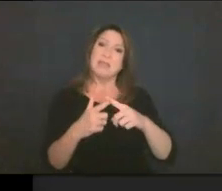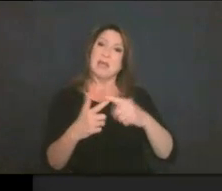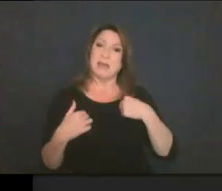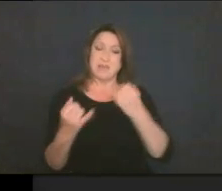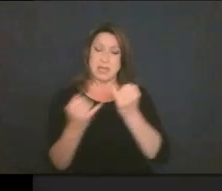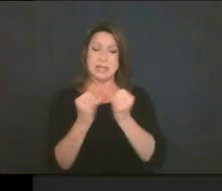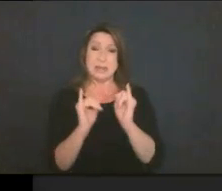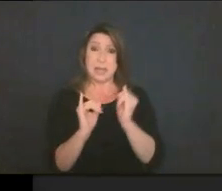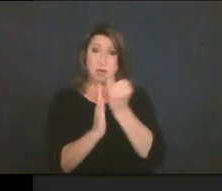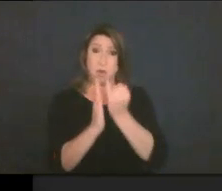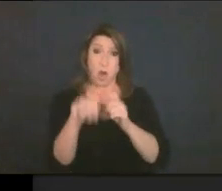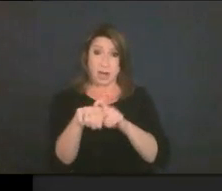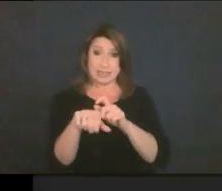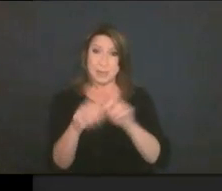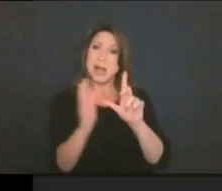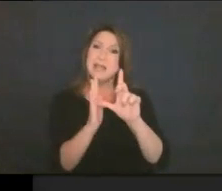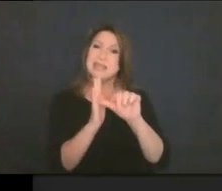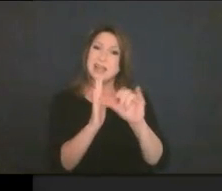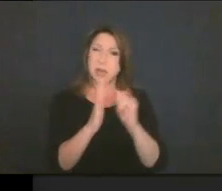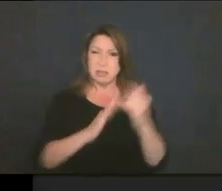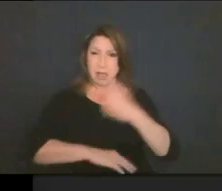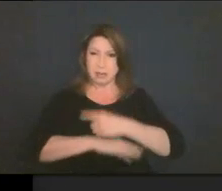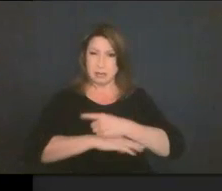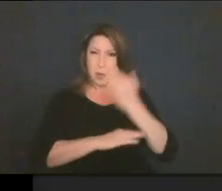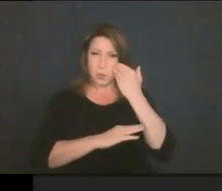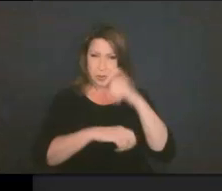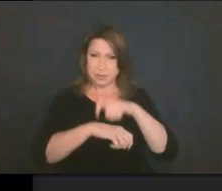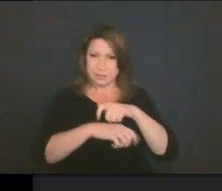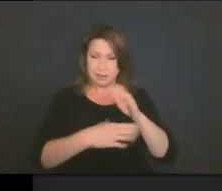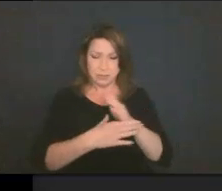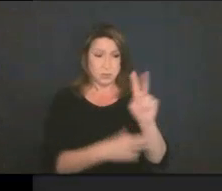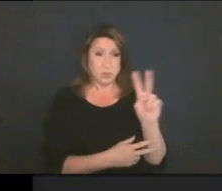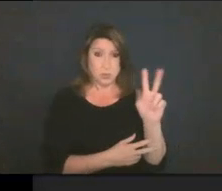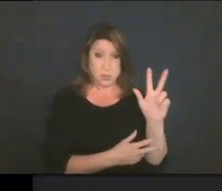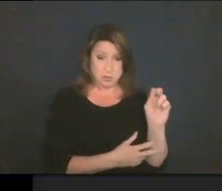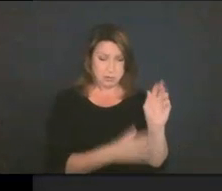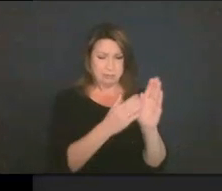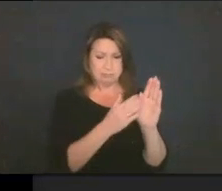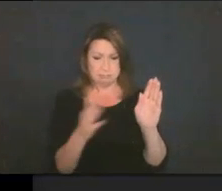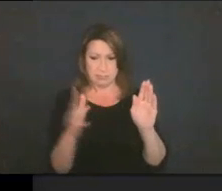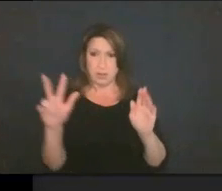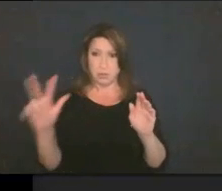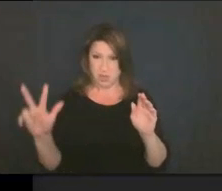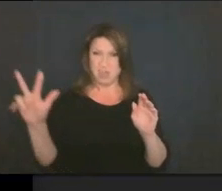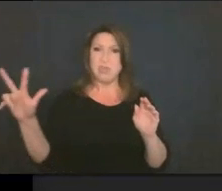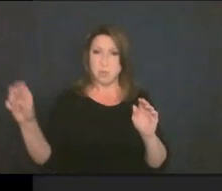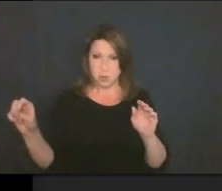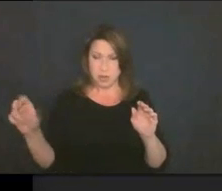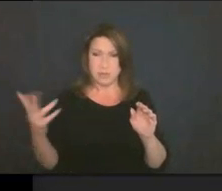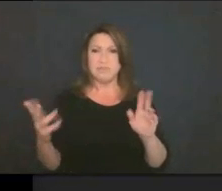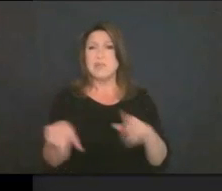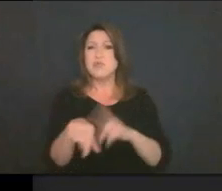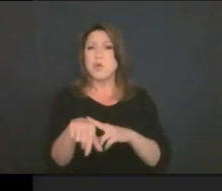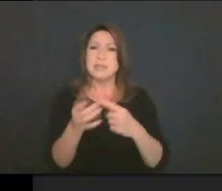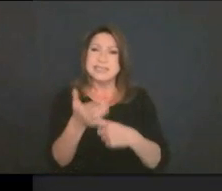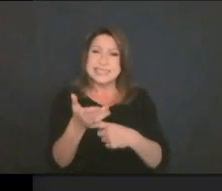time later that day between like 2.30 and 3.30. So usually we'll talk about our